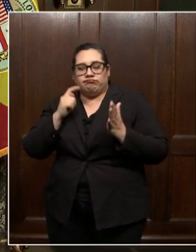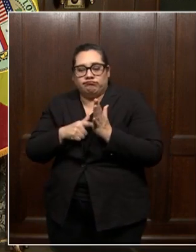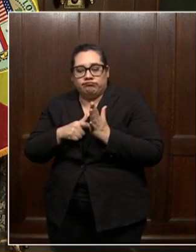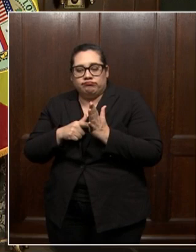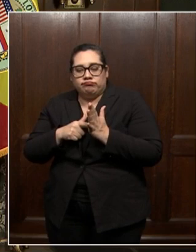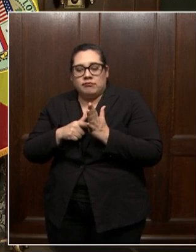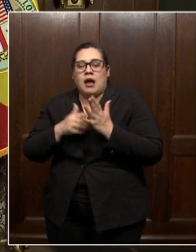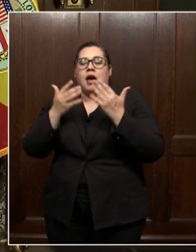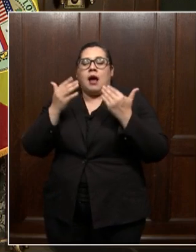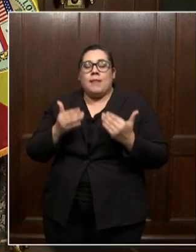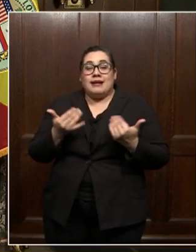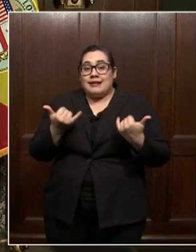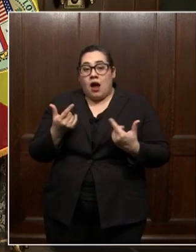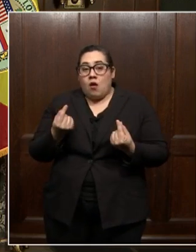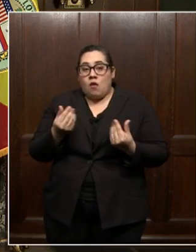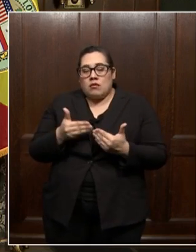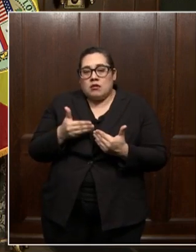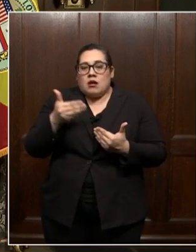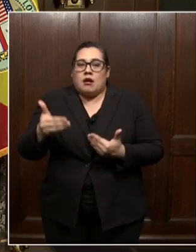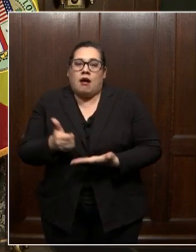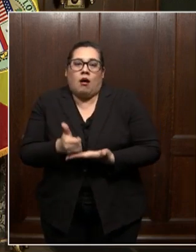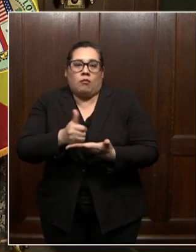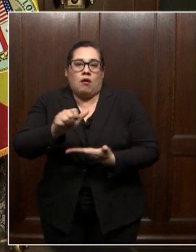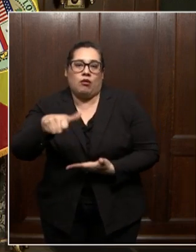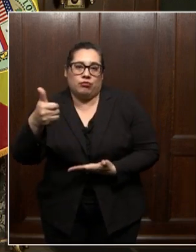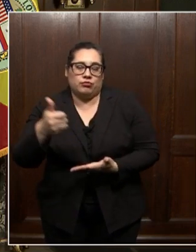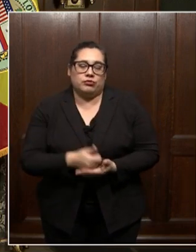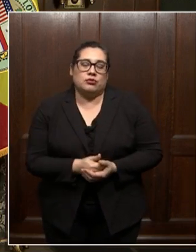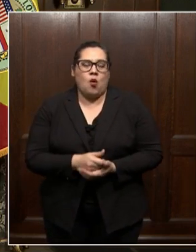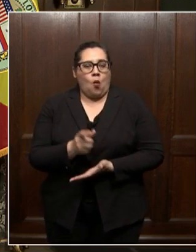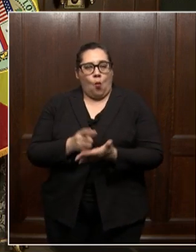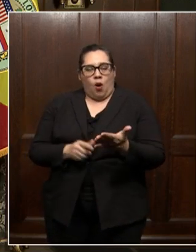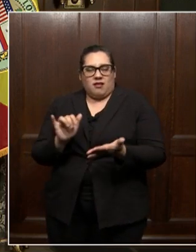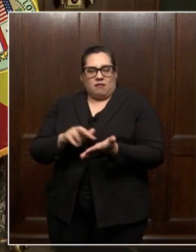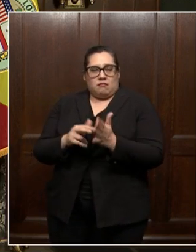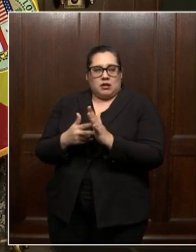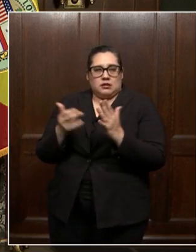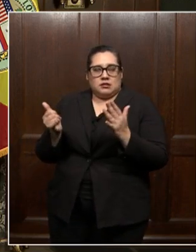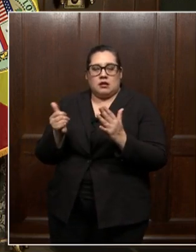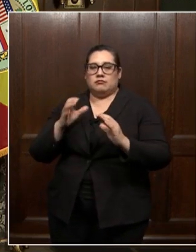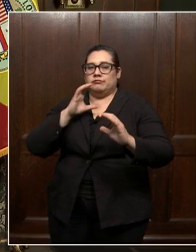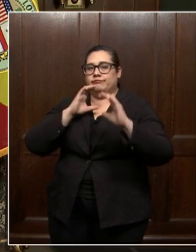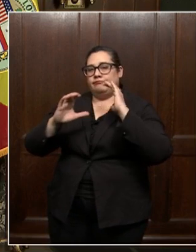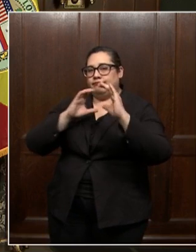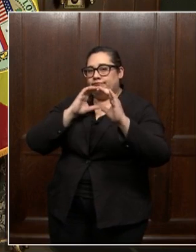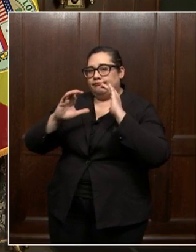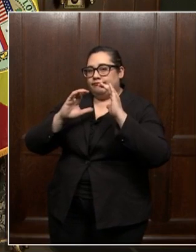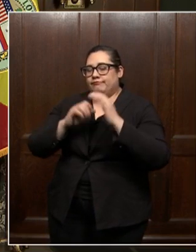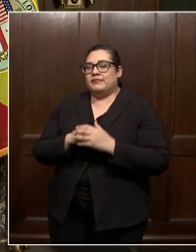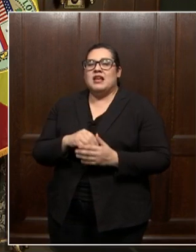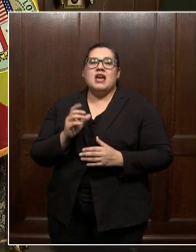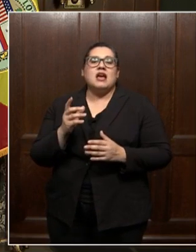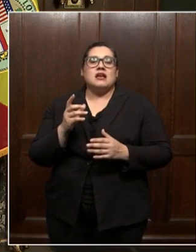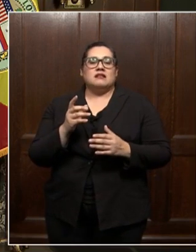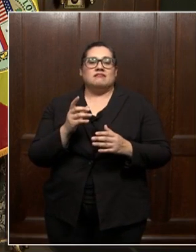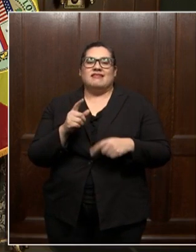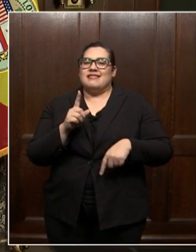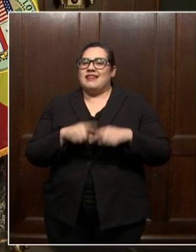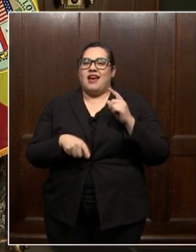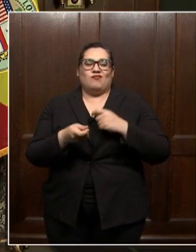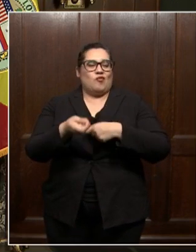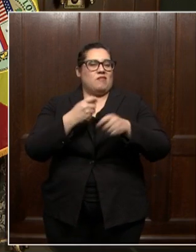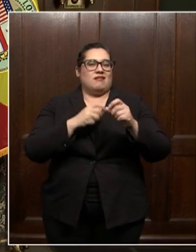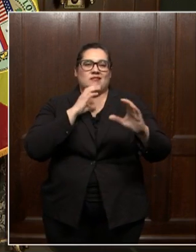then we can transition into helping others. And what that looks like is communication. There's no substitute for